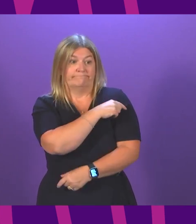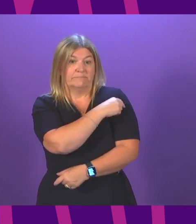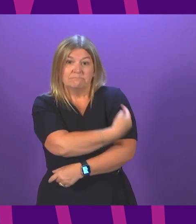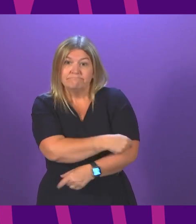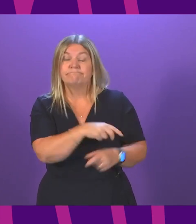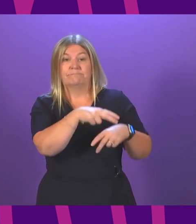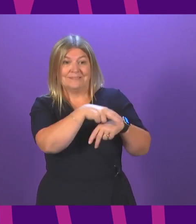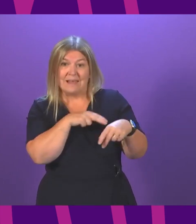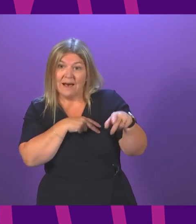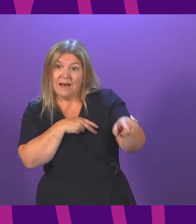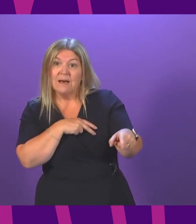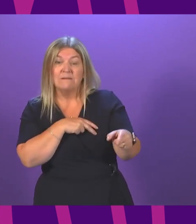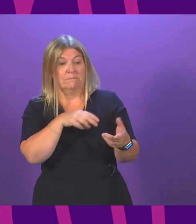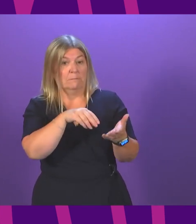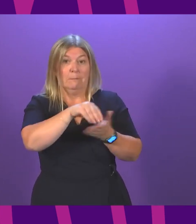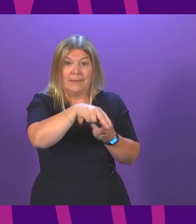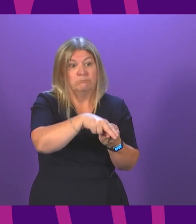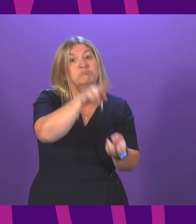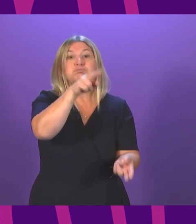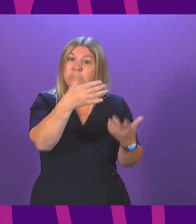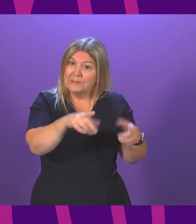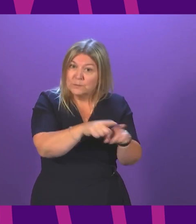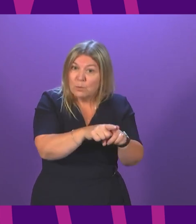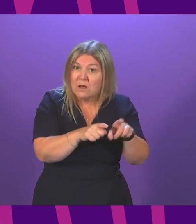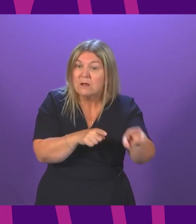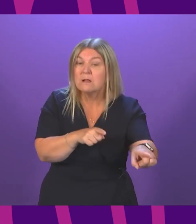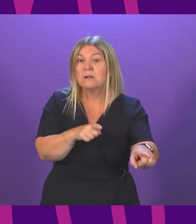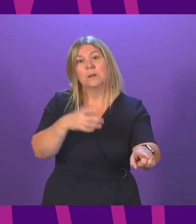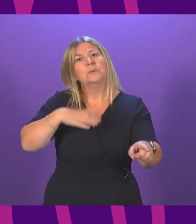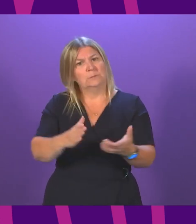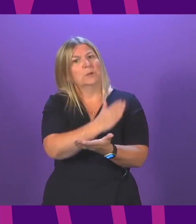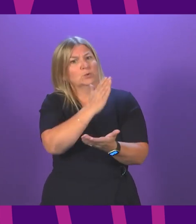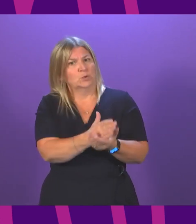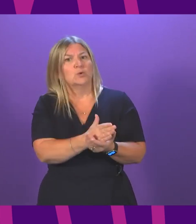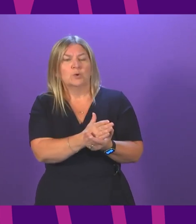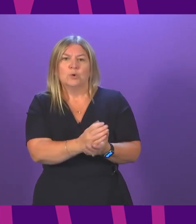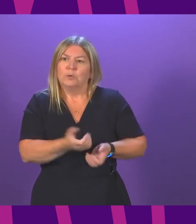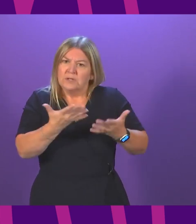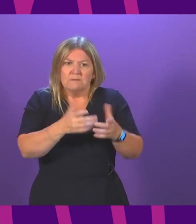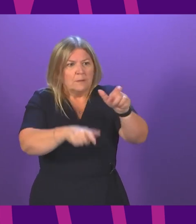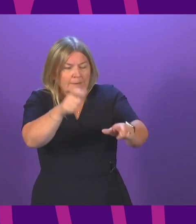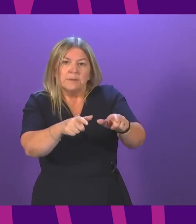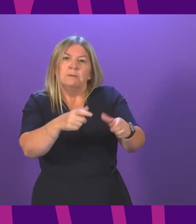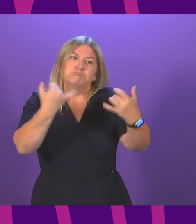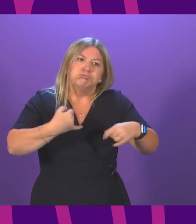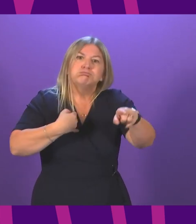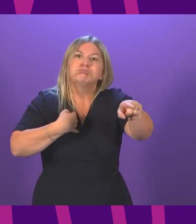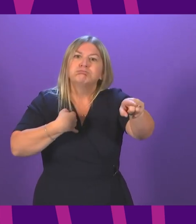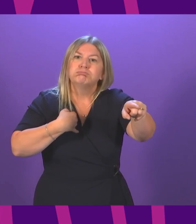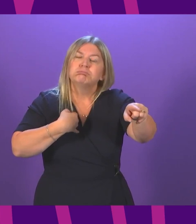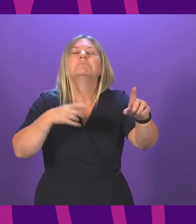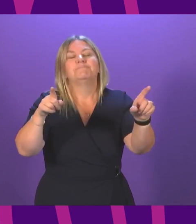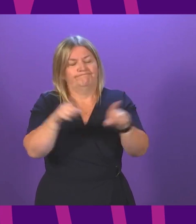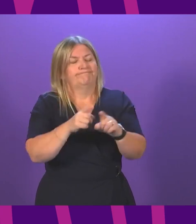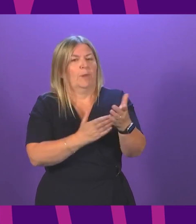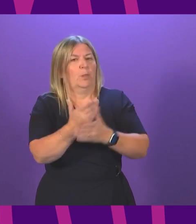pay rise across the UK, to make sure that we are delivering for patients as we come out of and recover from COVID. Again, I